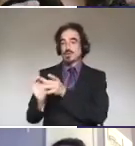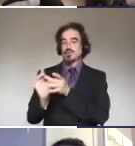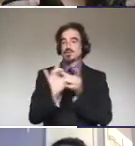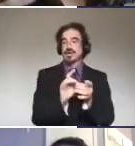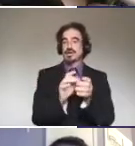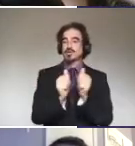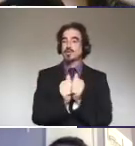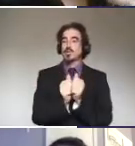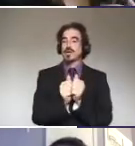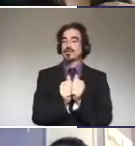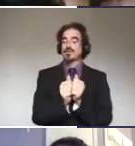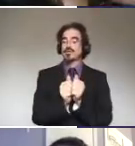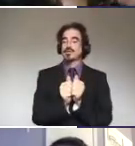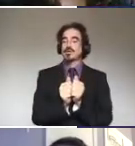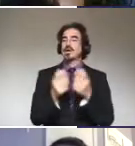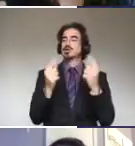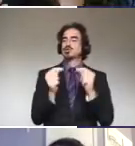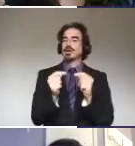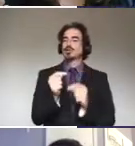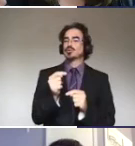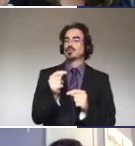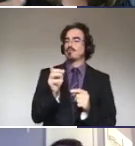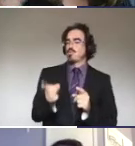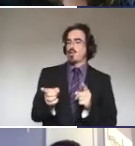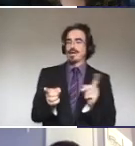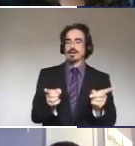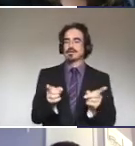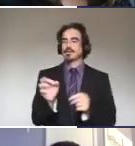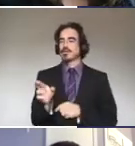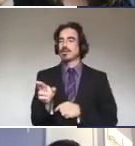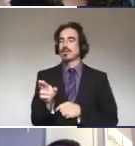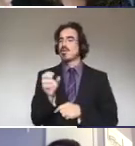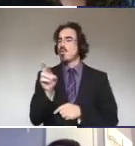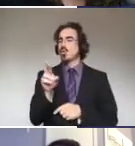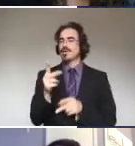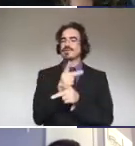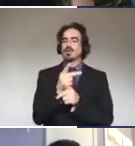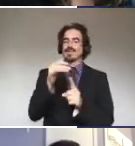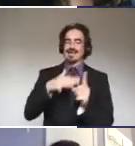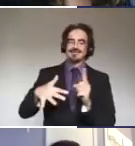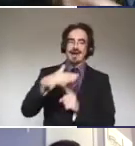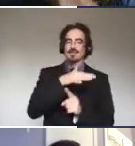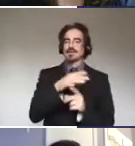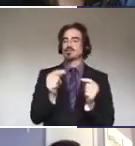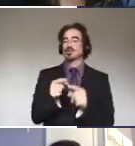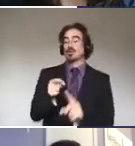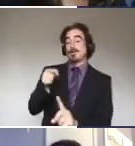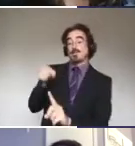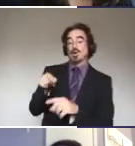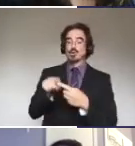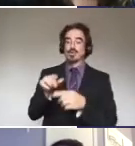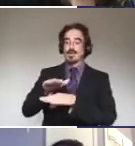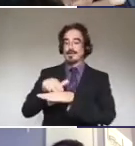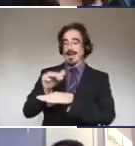trying to point or figure out how to use your environment, you know, point to the pet when you're talking about the